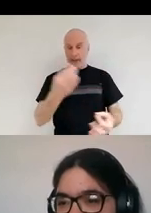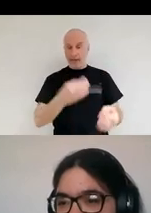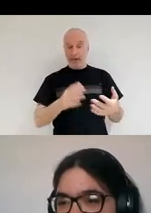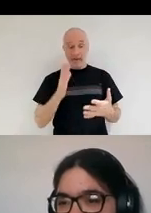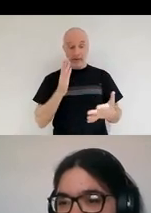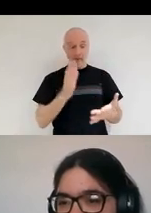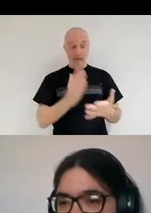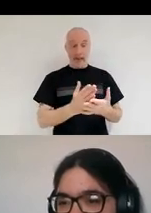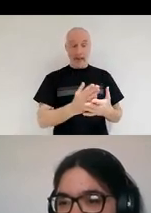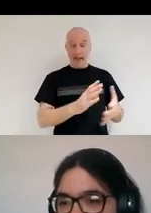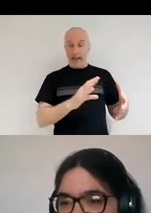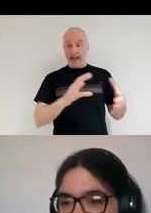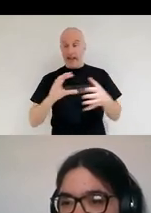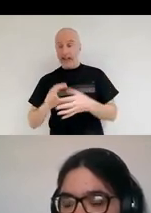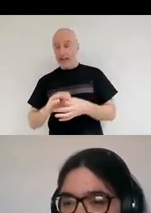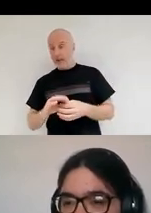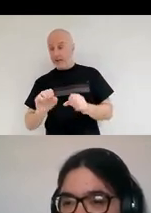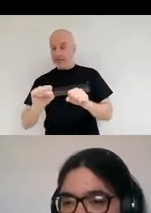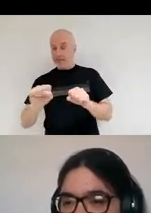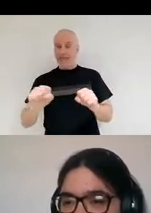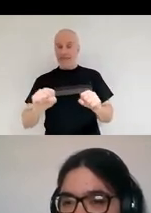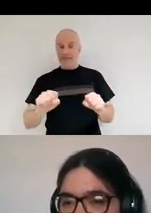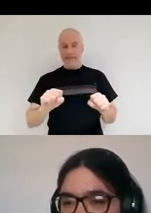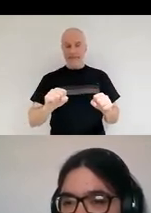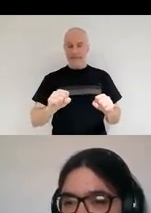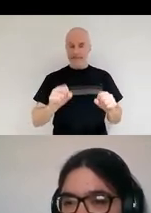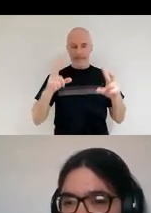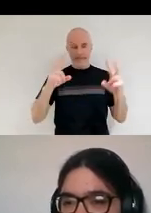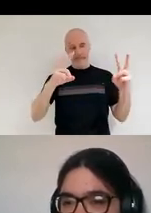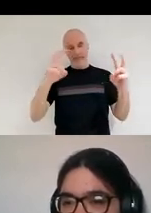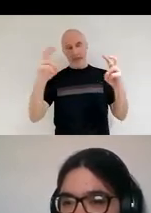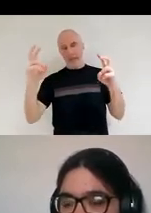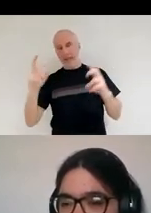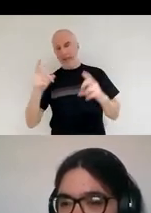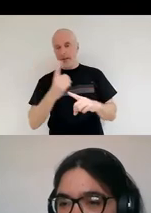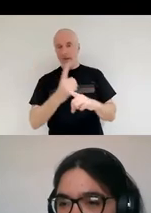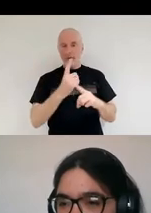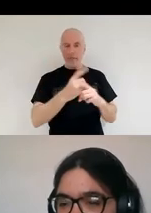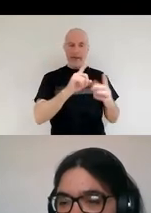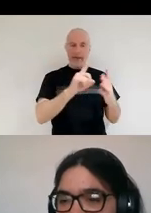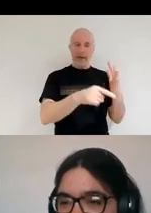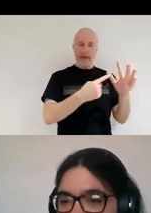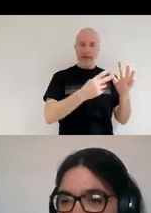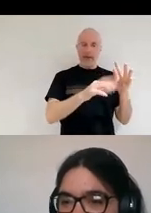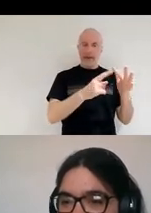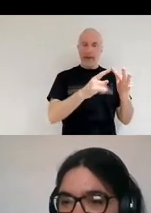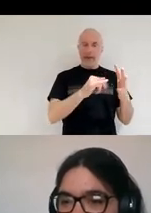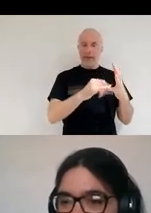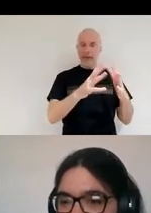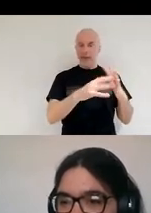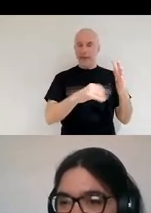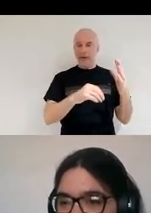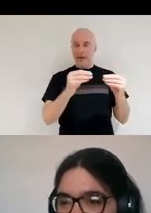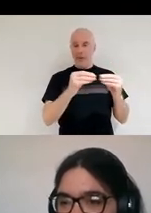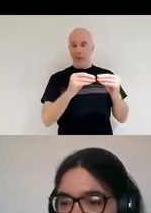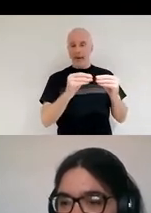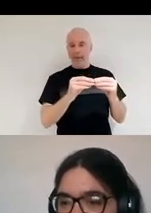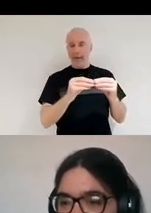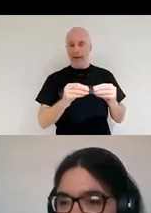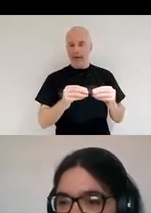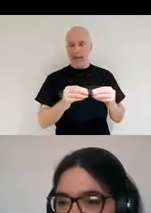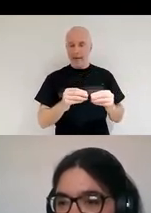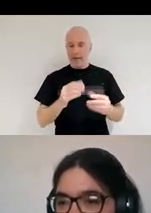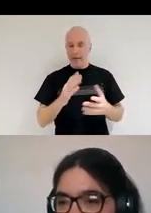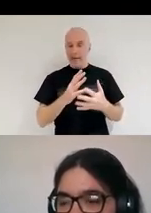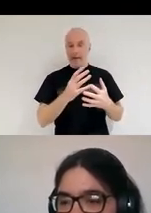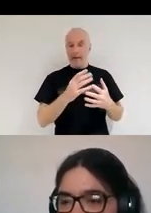nicely with a couple of the topics that you just mentioned. You obviously mentioned the James Webb Space Telescope. And I just want to reiterate, we've got Sophie Allen